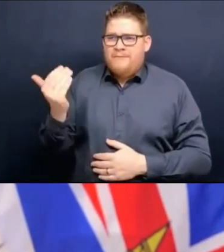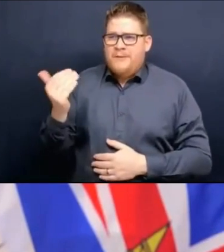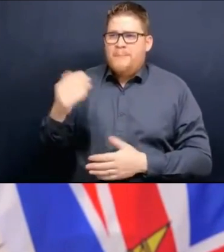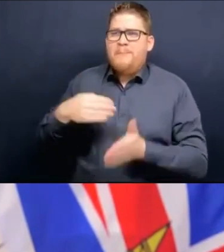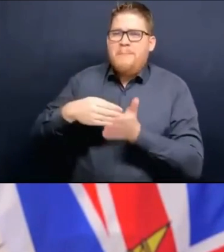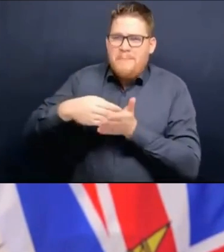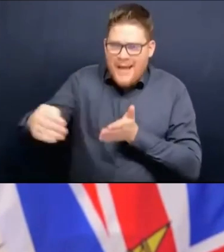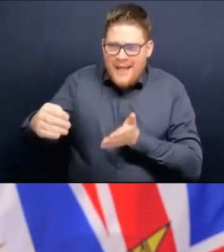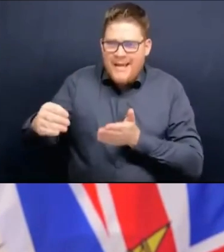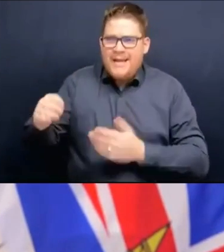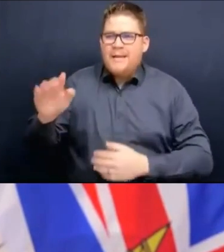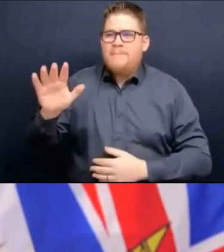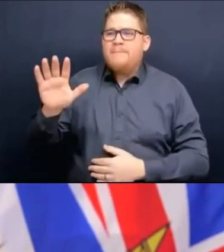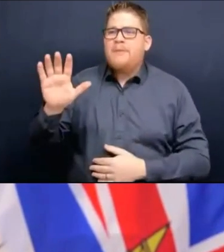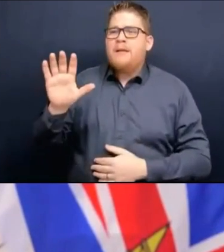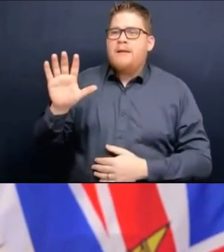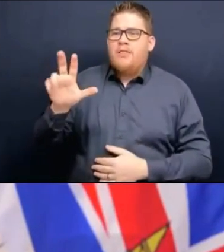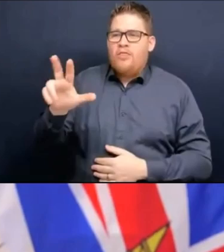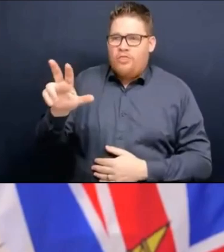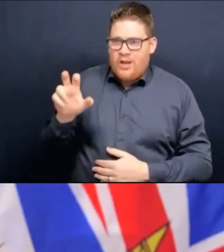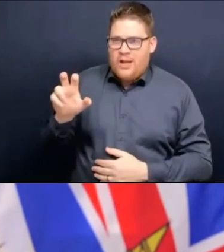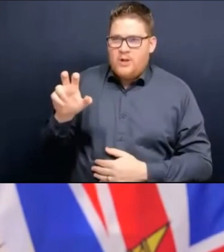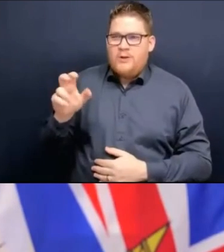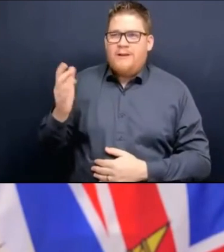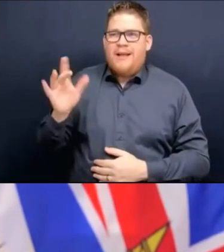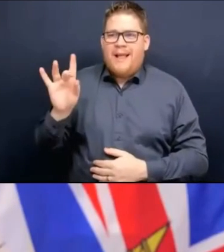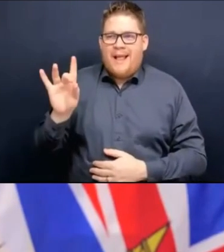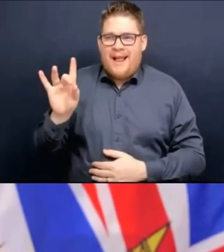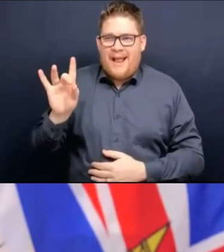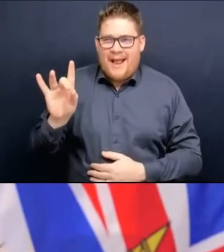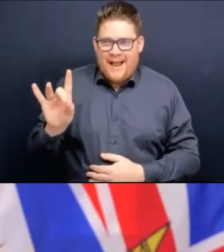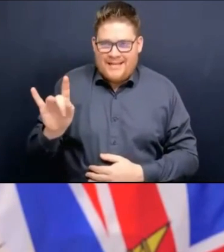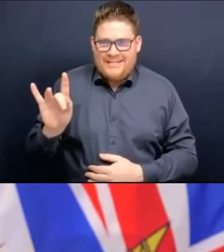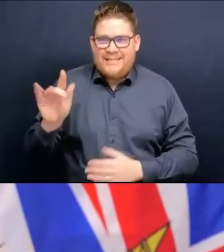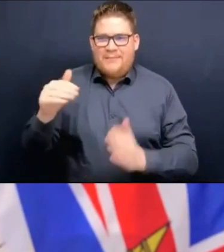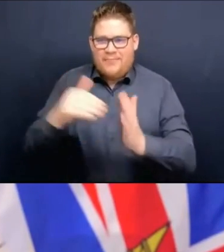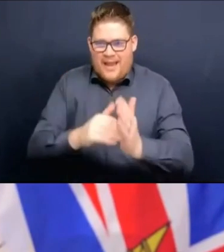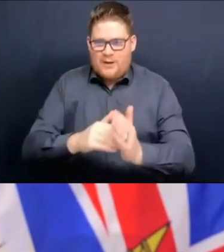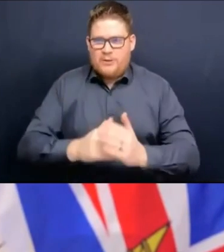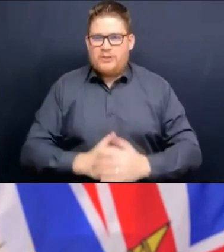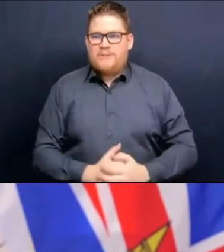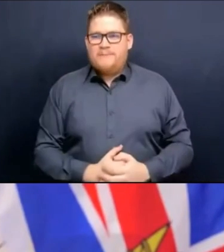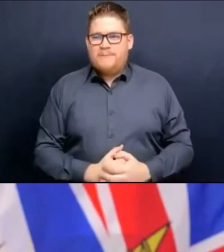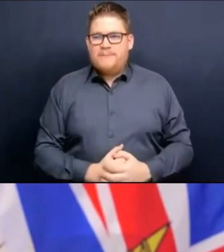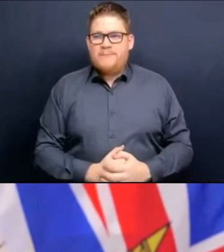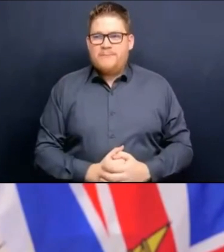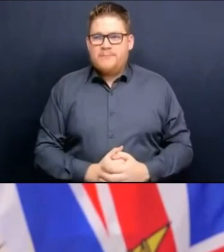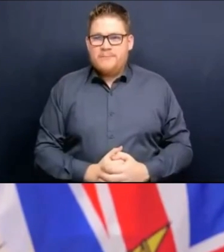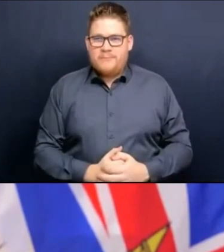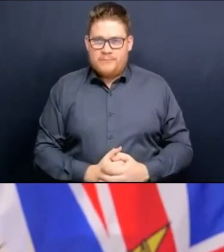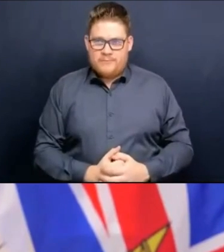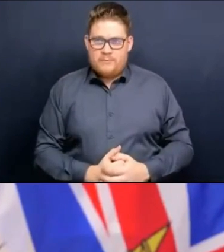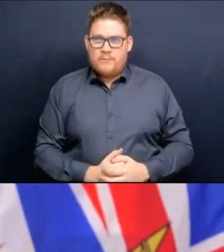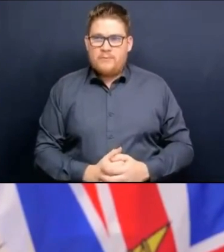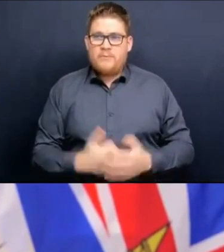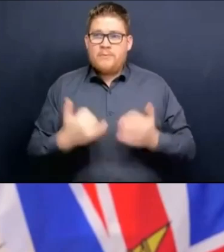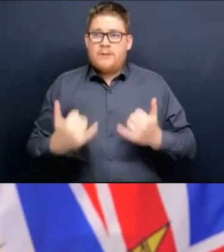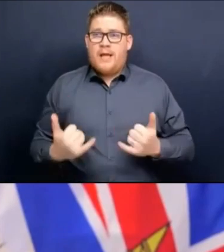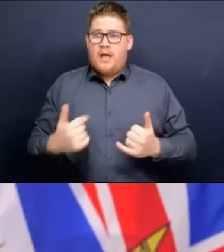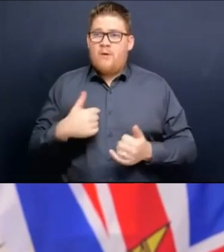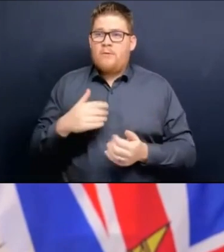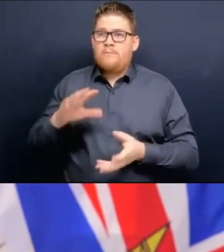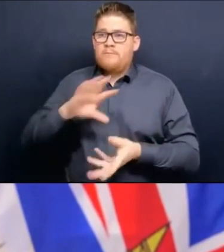,231,358 of these tests to key strategic areas. This leaves a current inventory